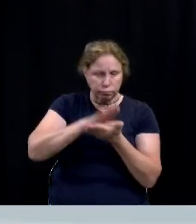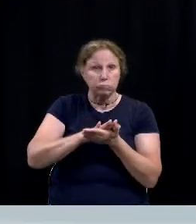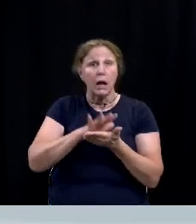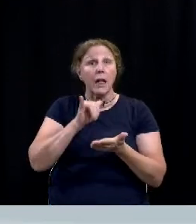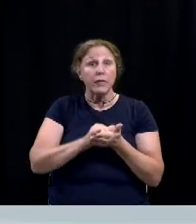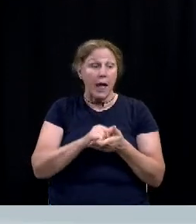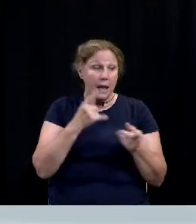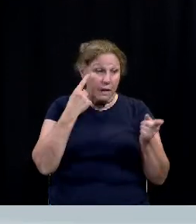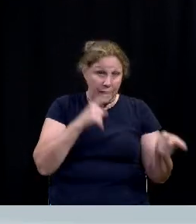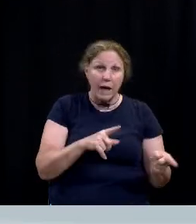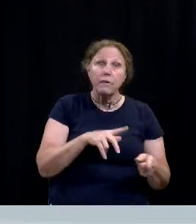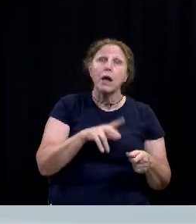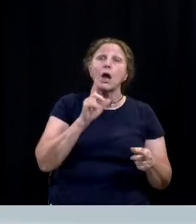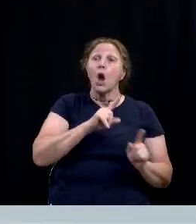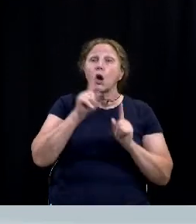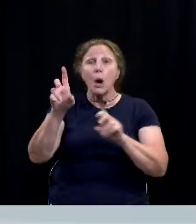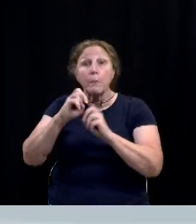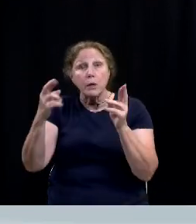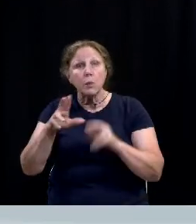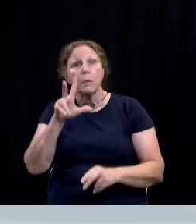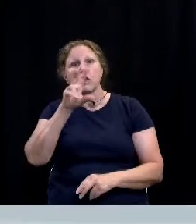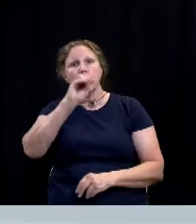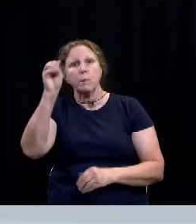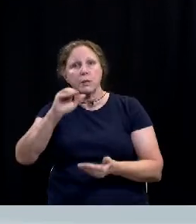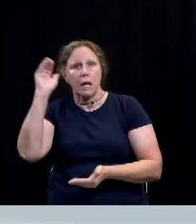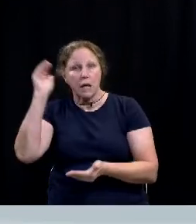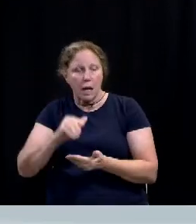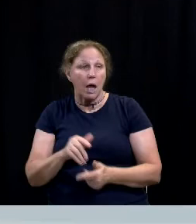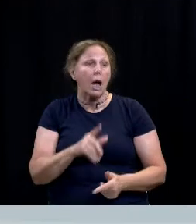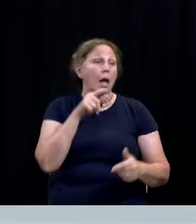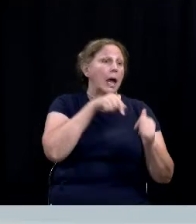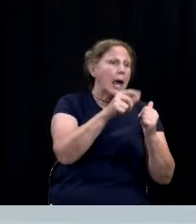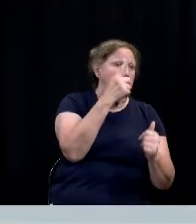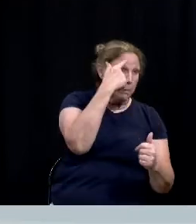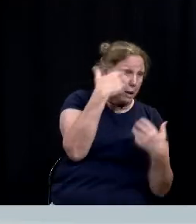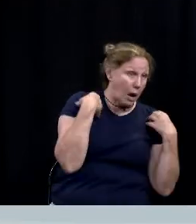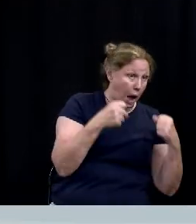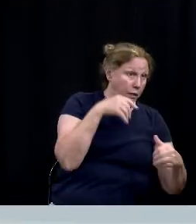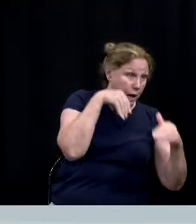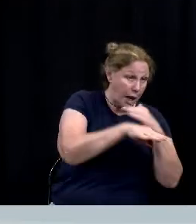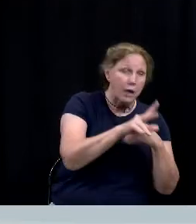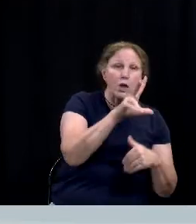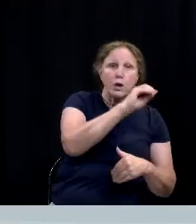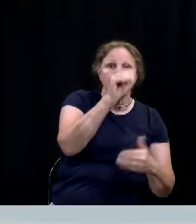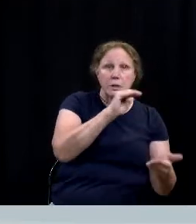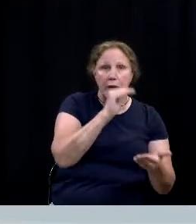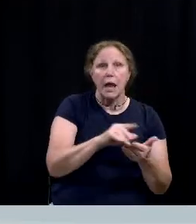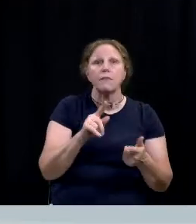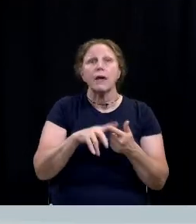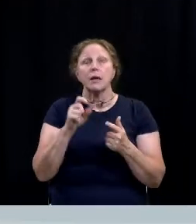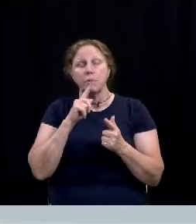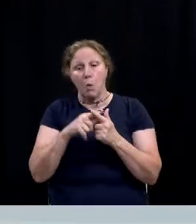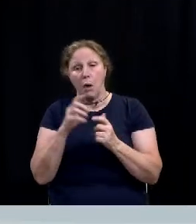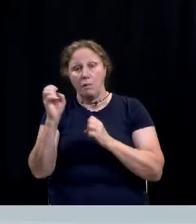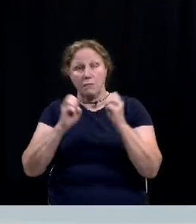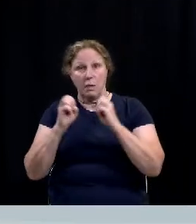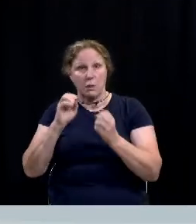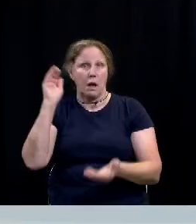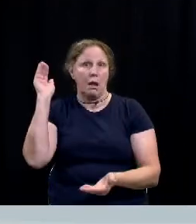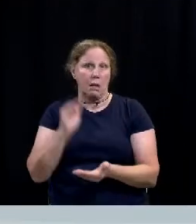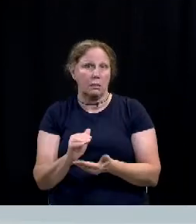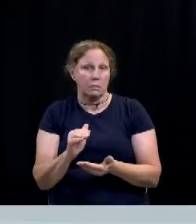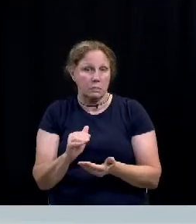emergency room visits 30% fewer inpatient admissions and up to 40% fewer diagnostic tests using this